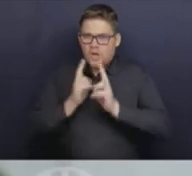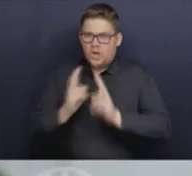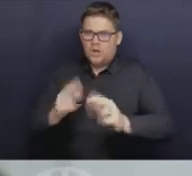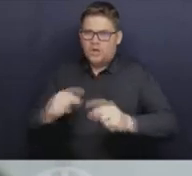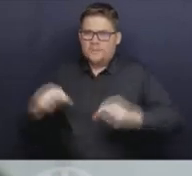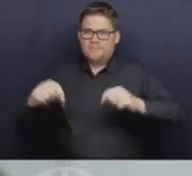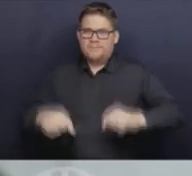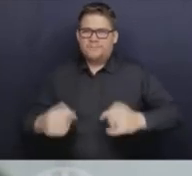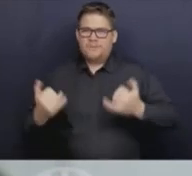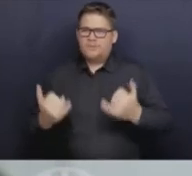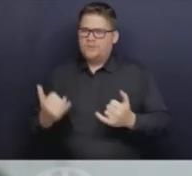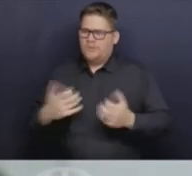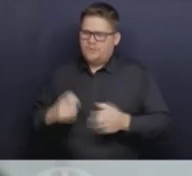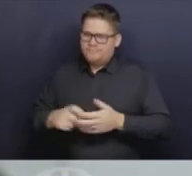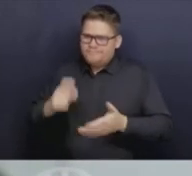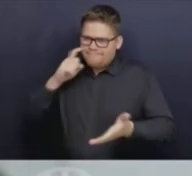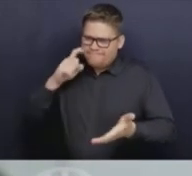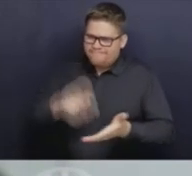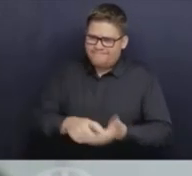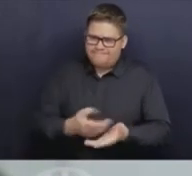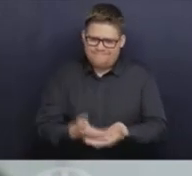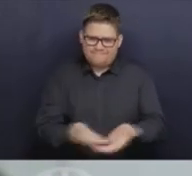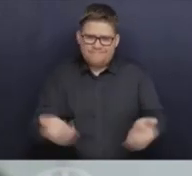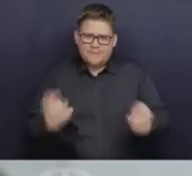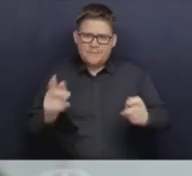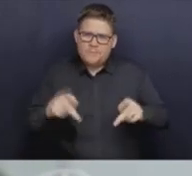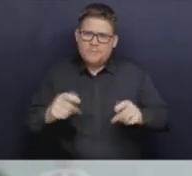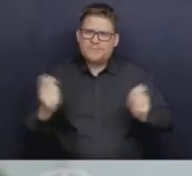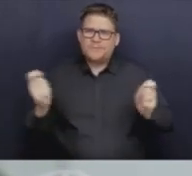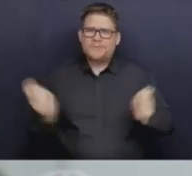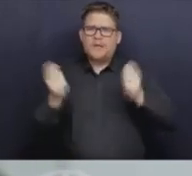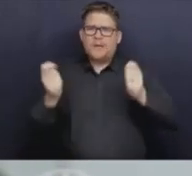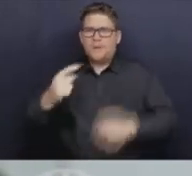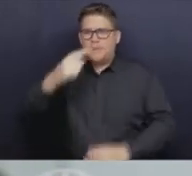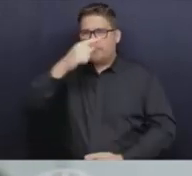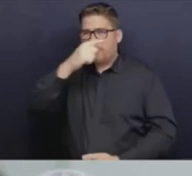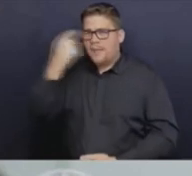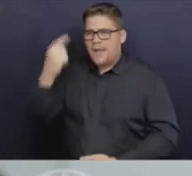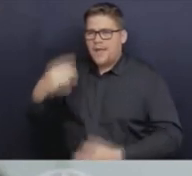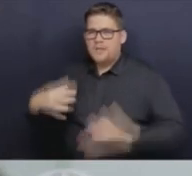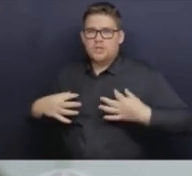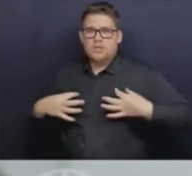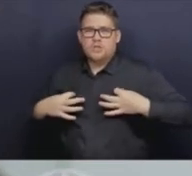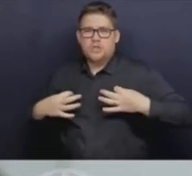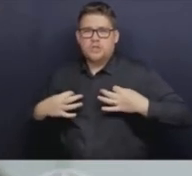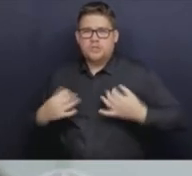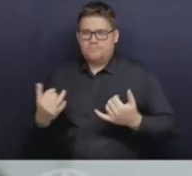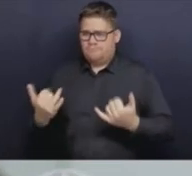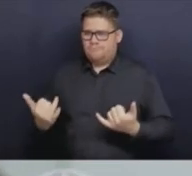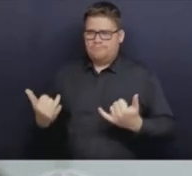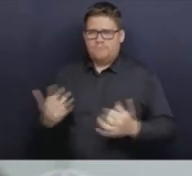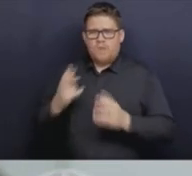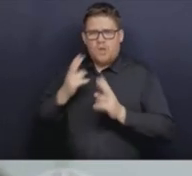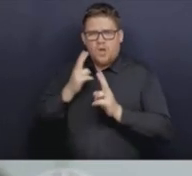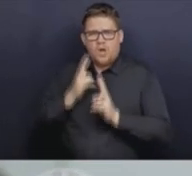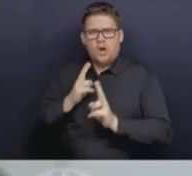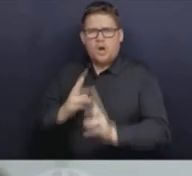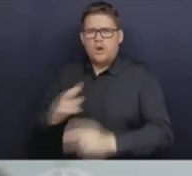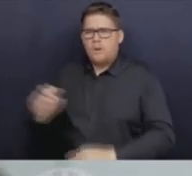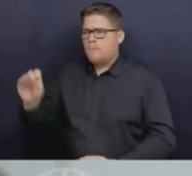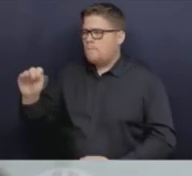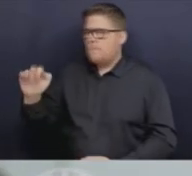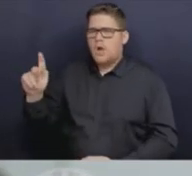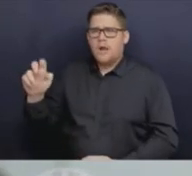celebrating Black Shirt Day, or in honour of the birthday of Martin Luther King on January 15th. And